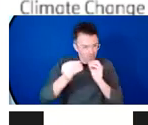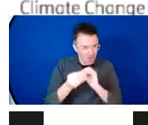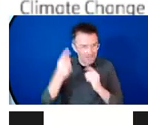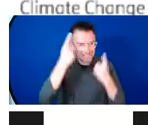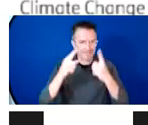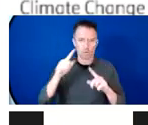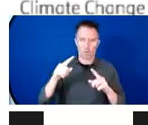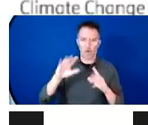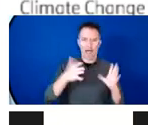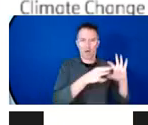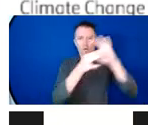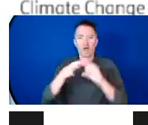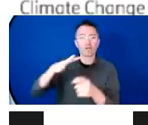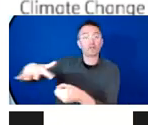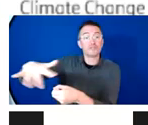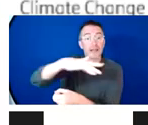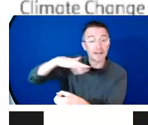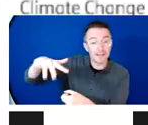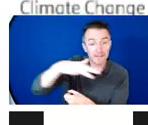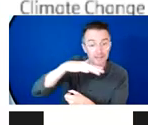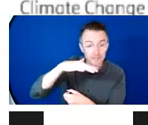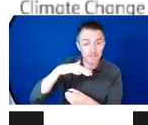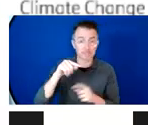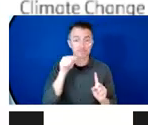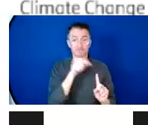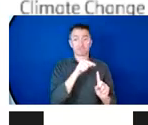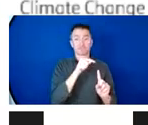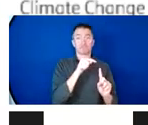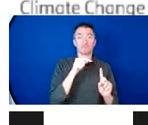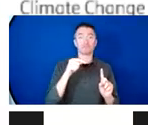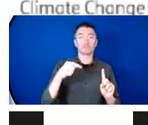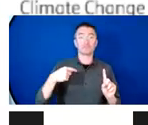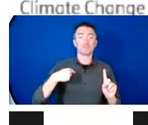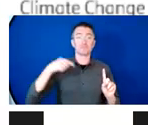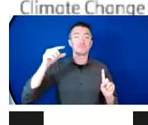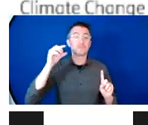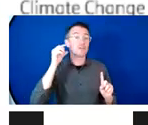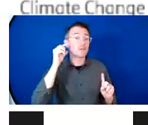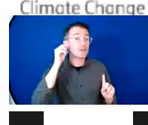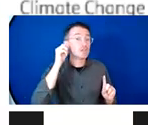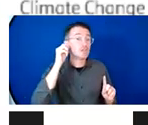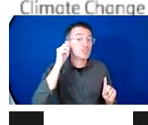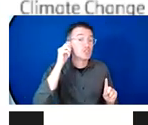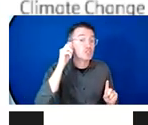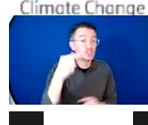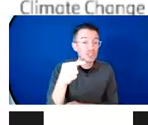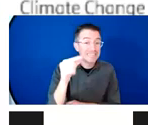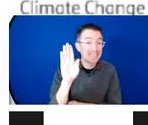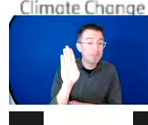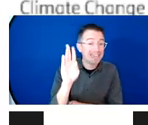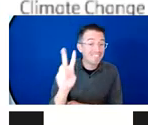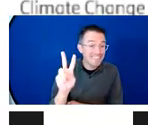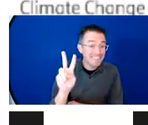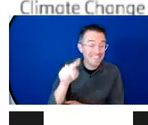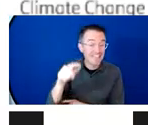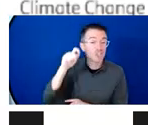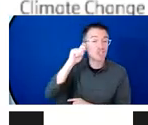marriage. In Nepal and Bangladesh, research found that young girls may be pulled out of school and into marriage